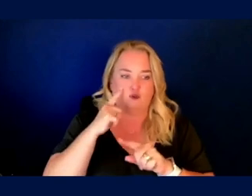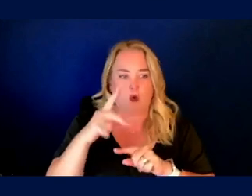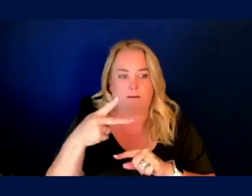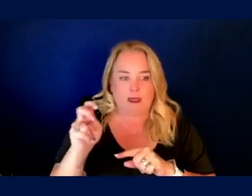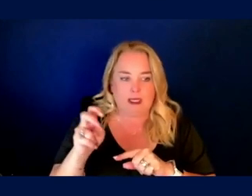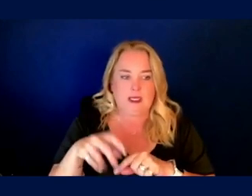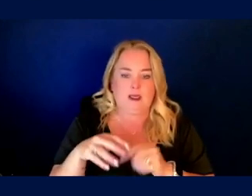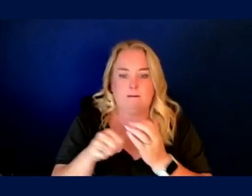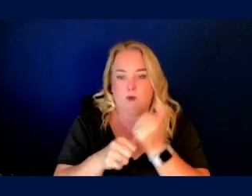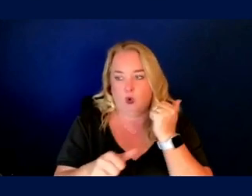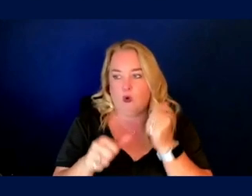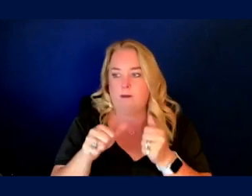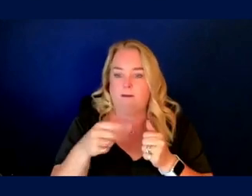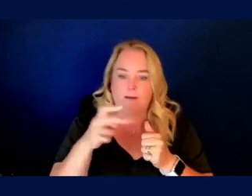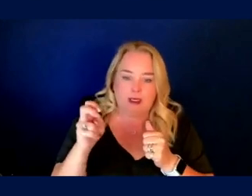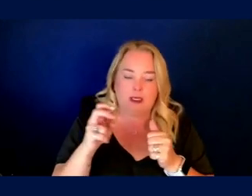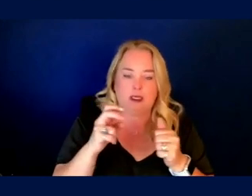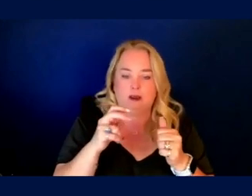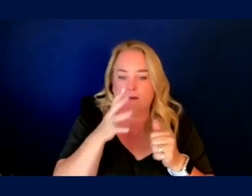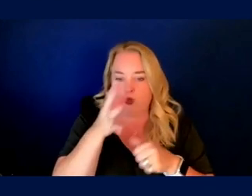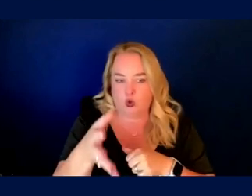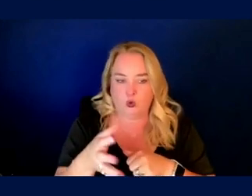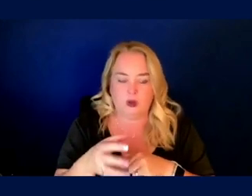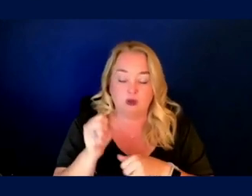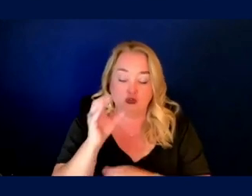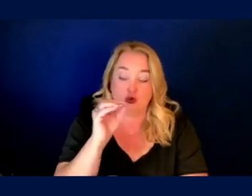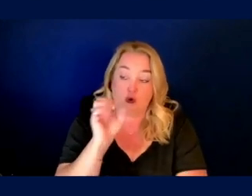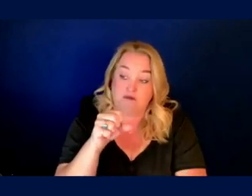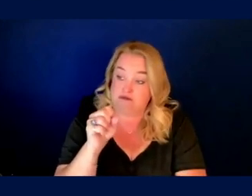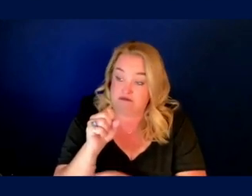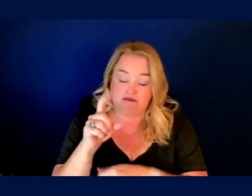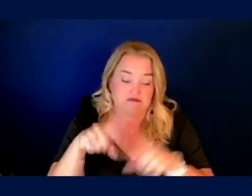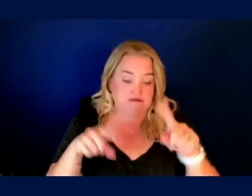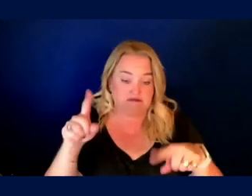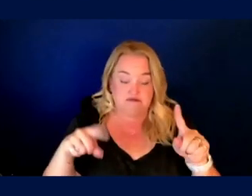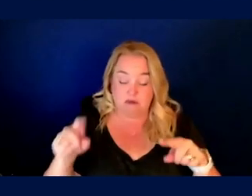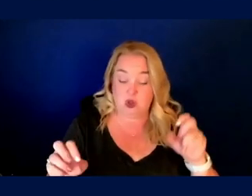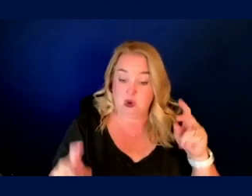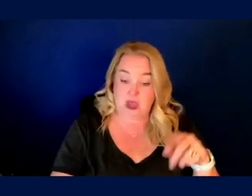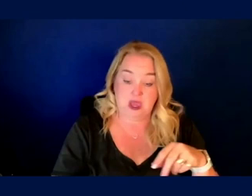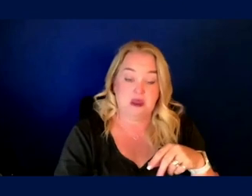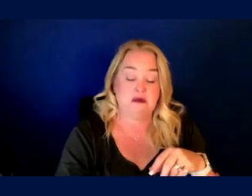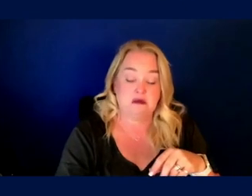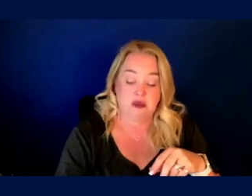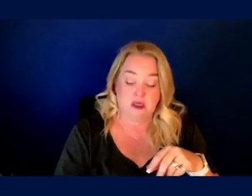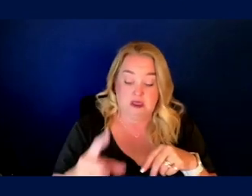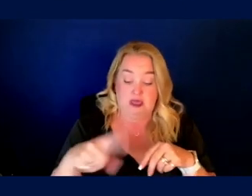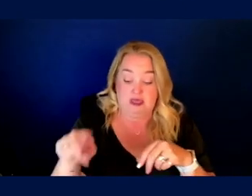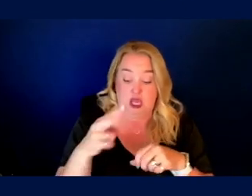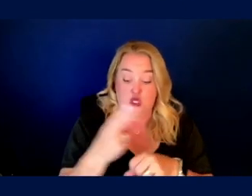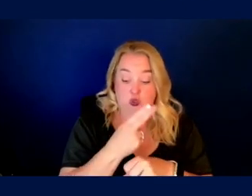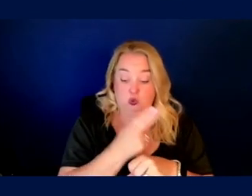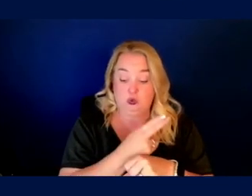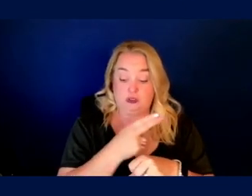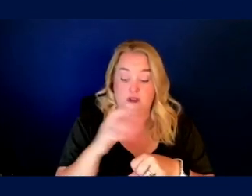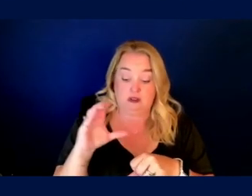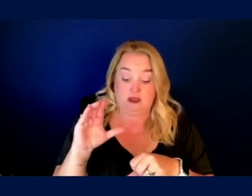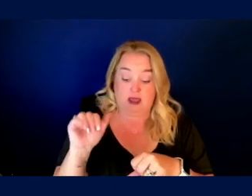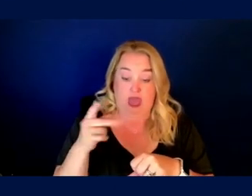puking and pooping managers. All right. So they need something very different. If you use a catheter, very different. On the other hand, you don't need a space toilet.